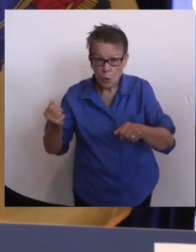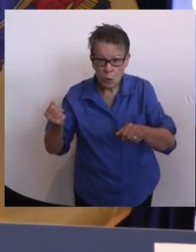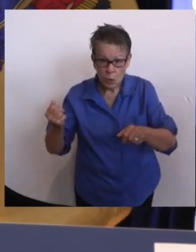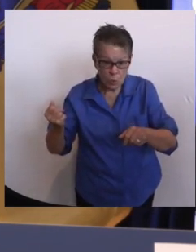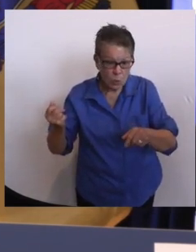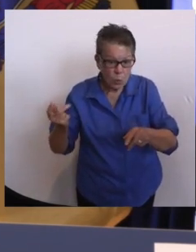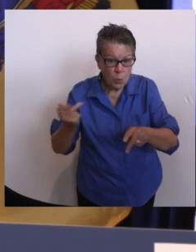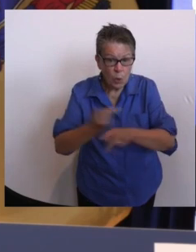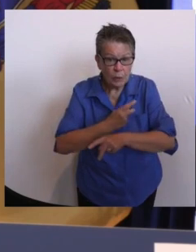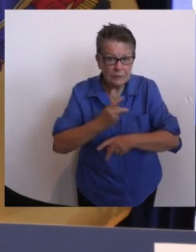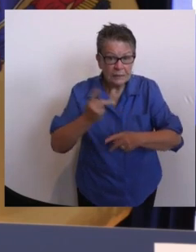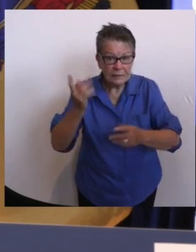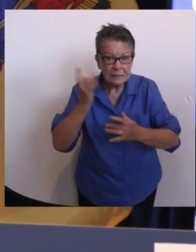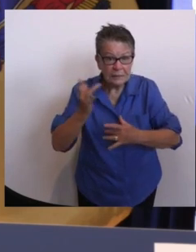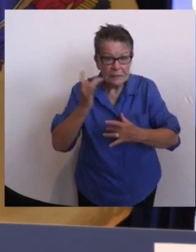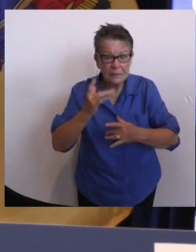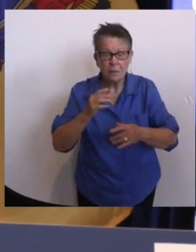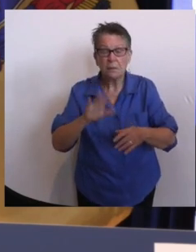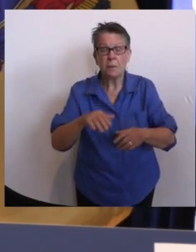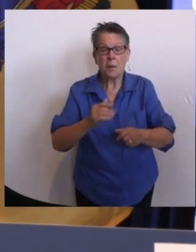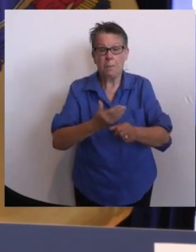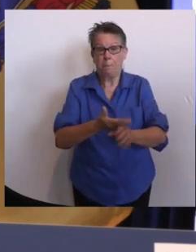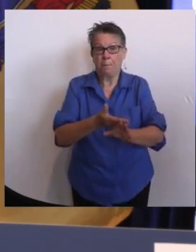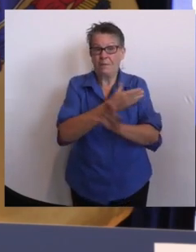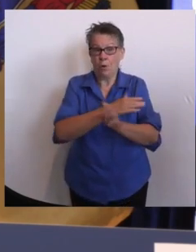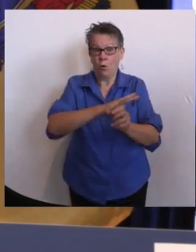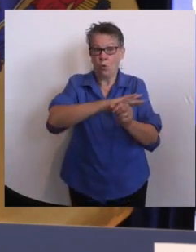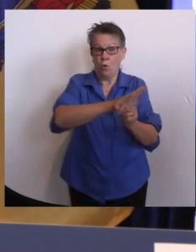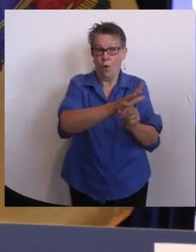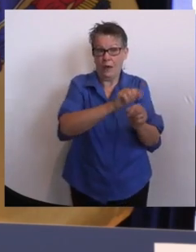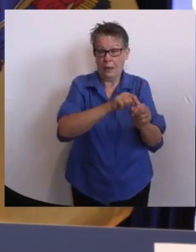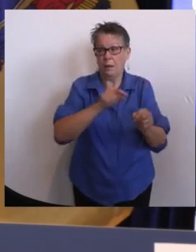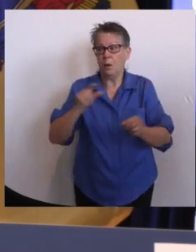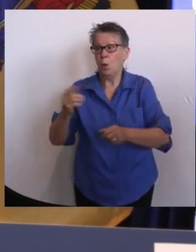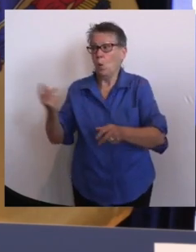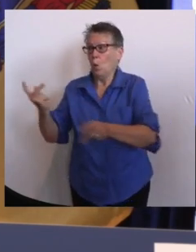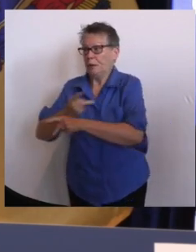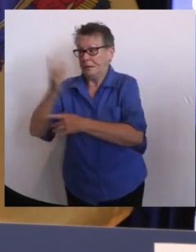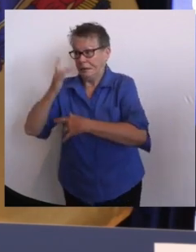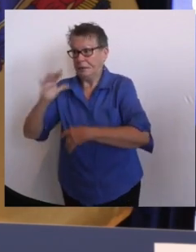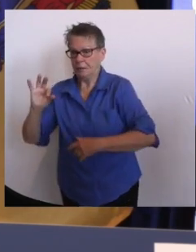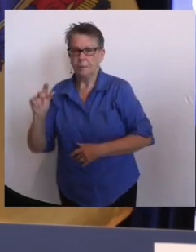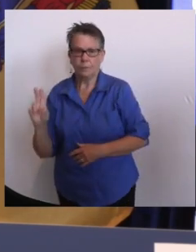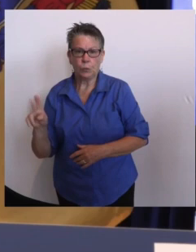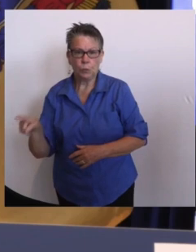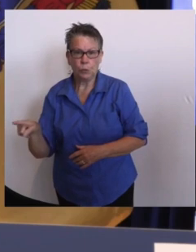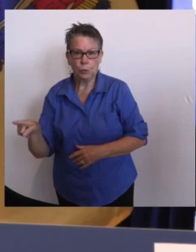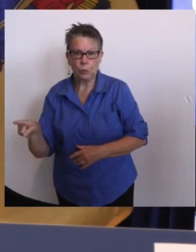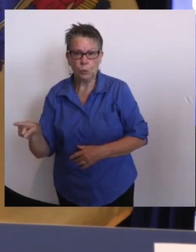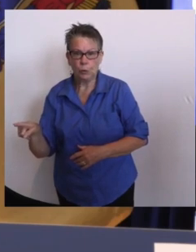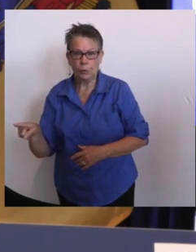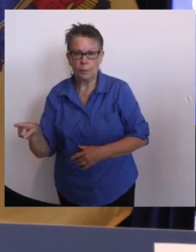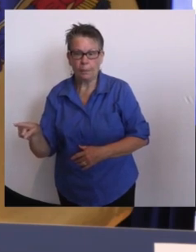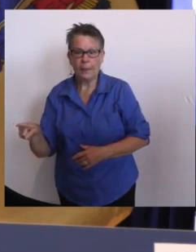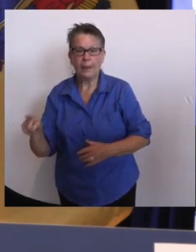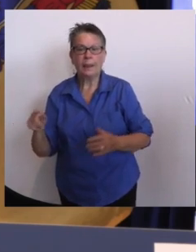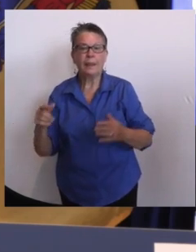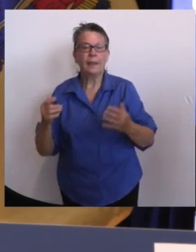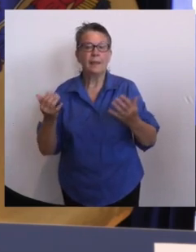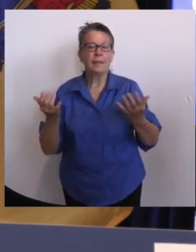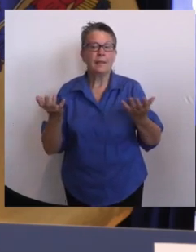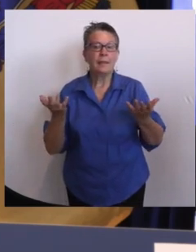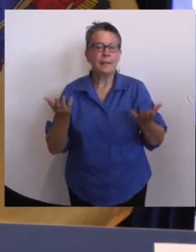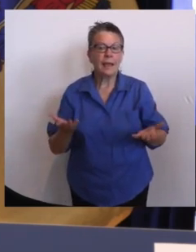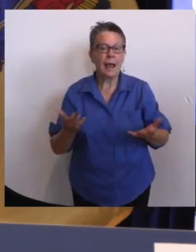season, we'd lose roughly a thousand or so individuals. And I would say that rather than if we got down to a thousand, as has been mentioned, we're now running